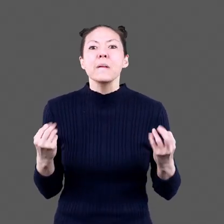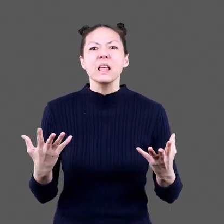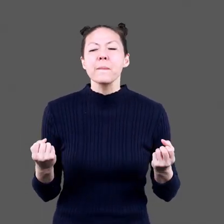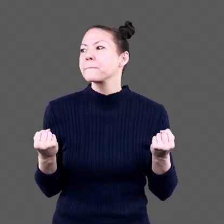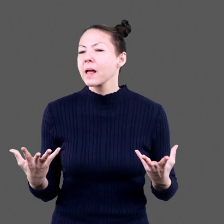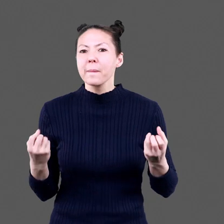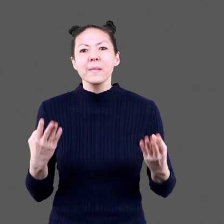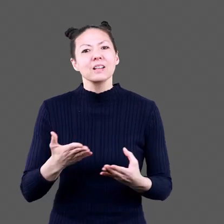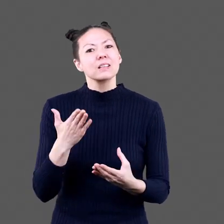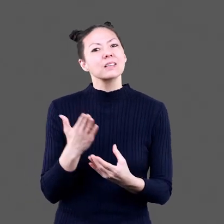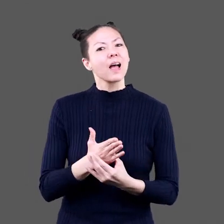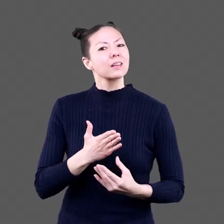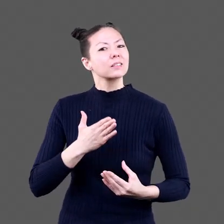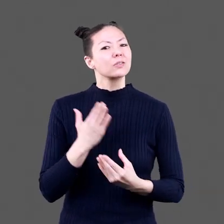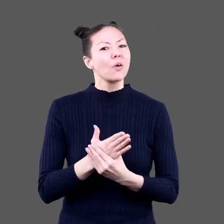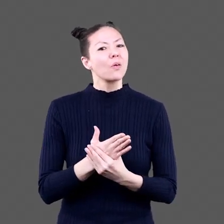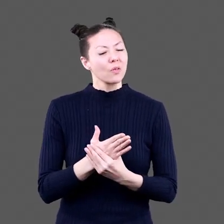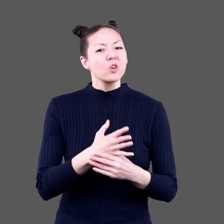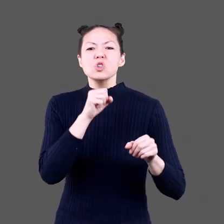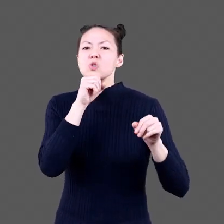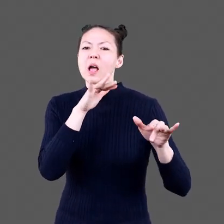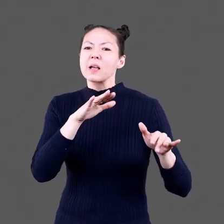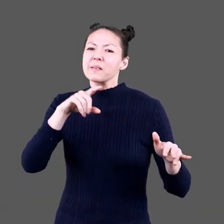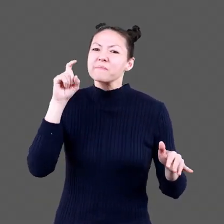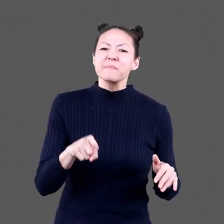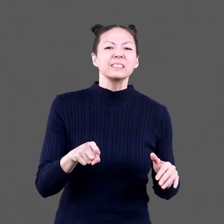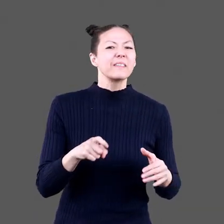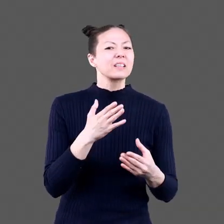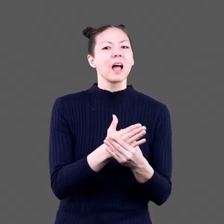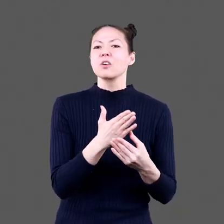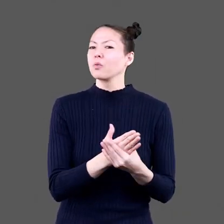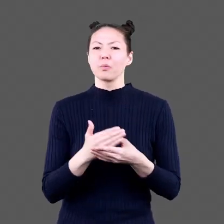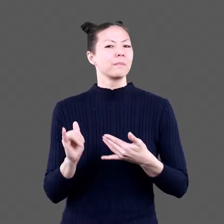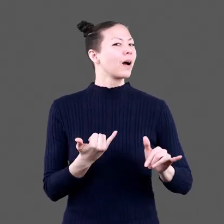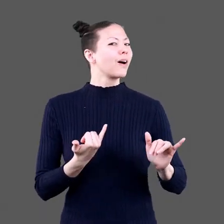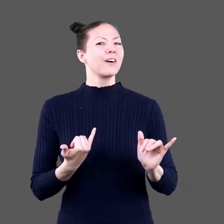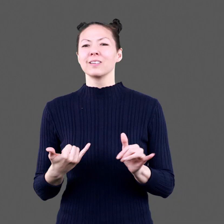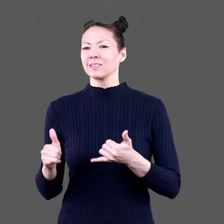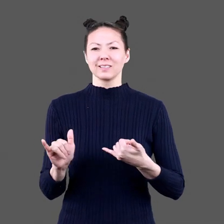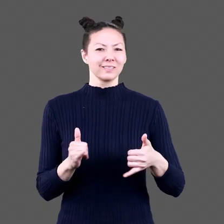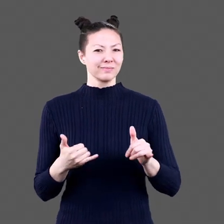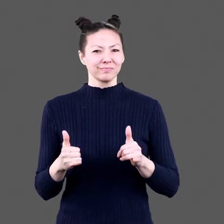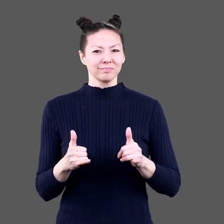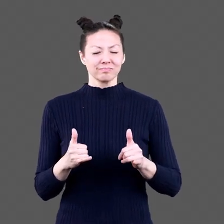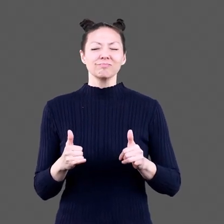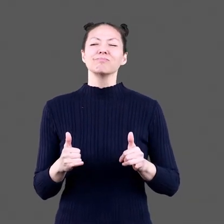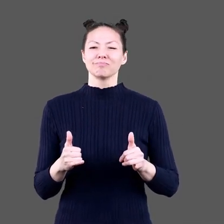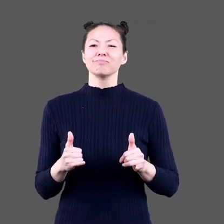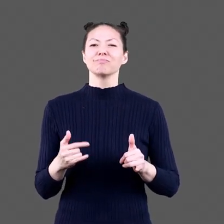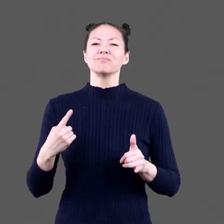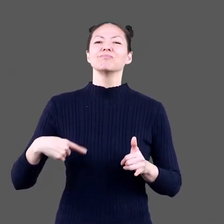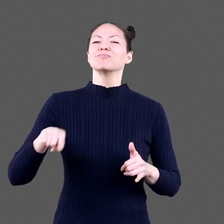That's about how many tacos dragons need for a taco party!